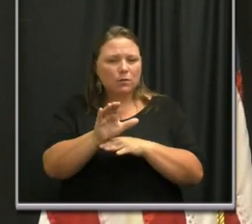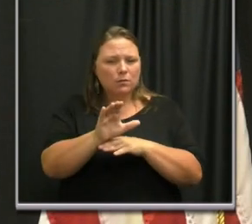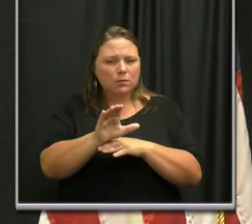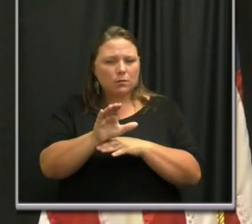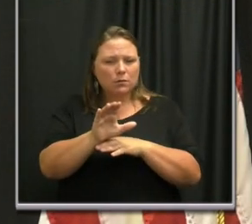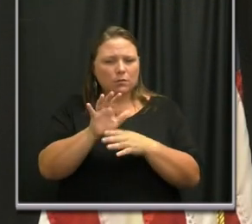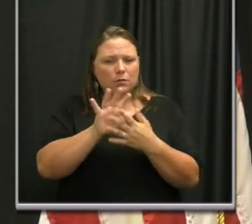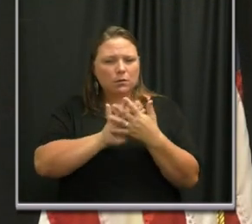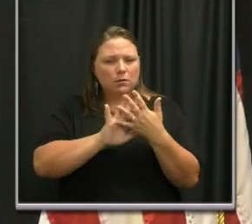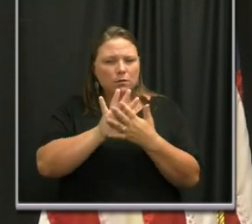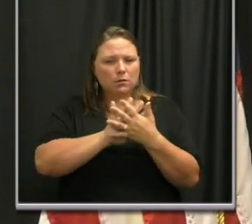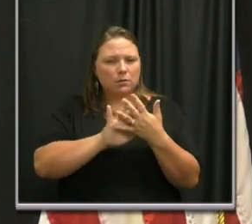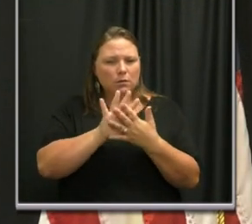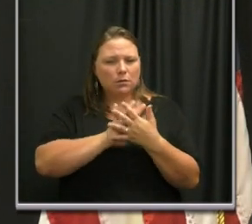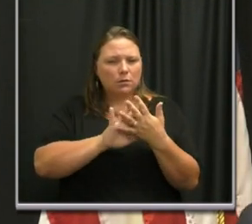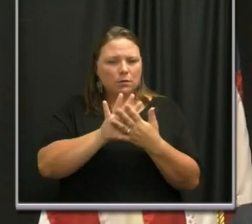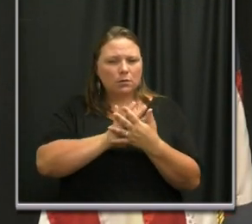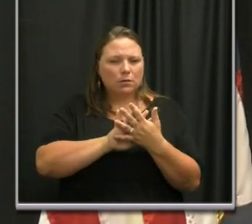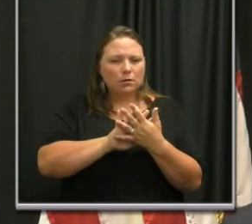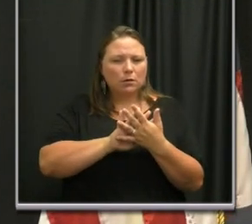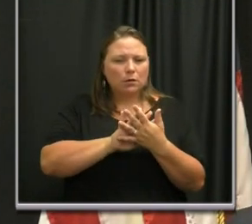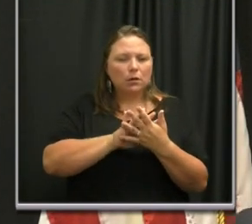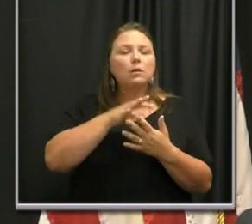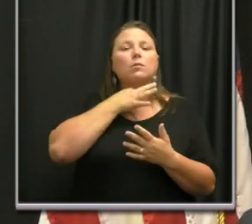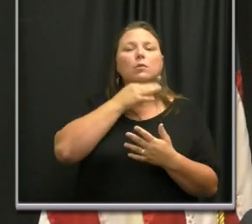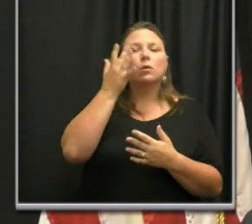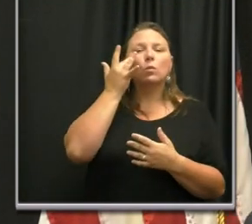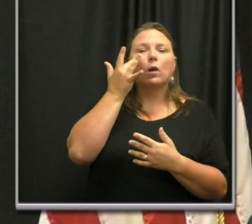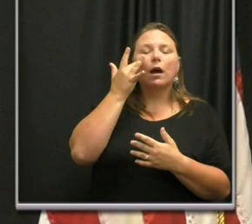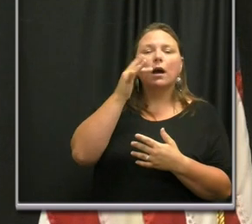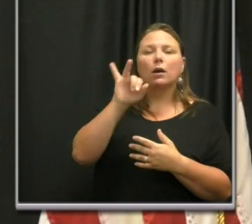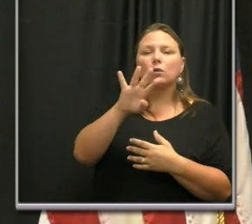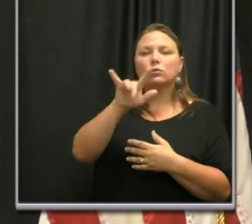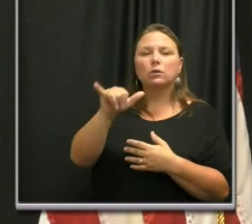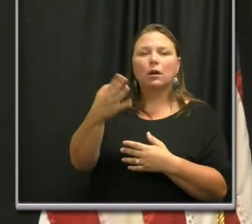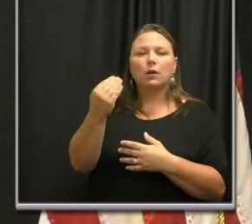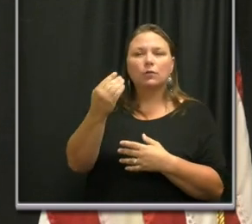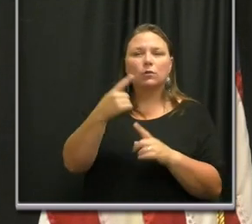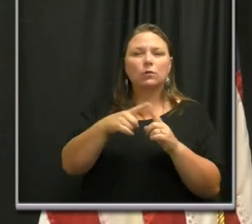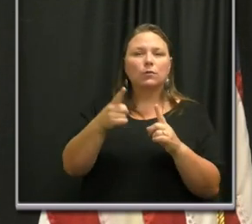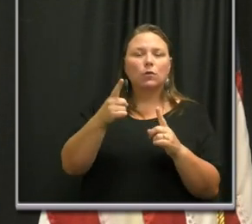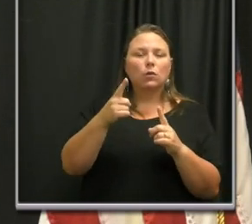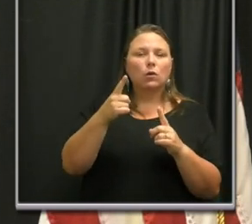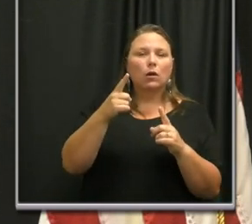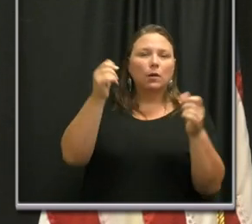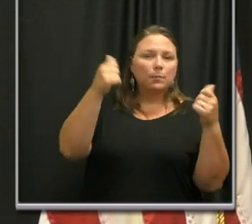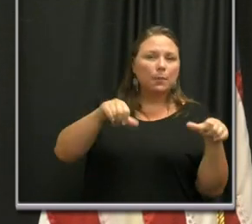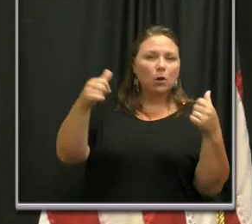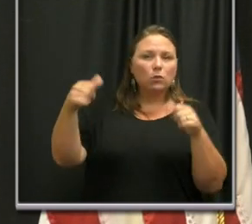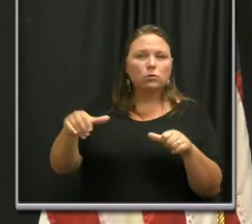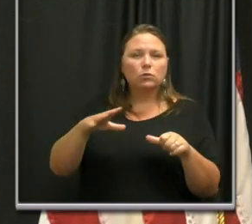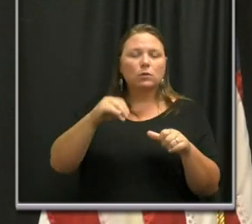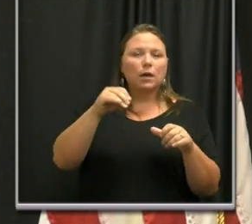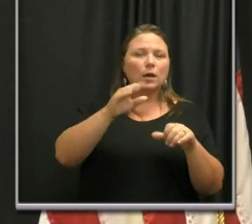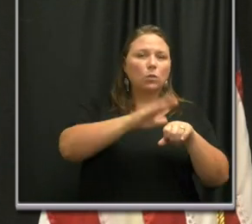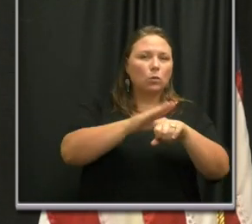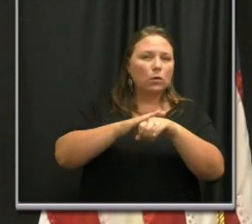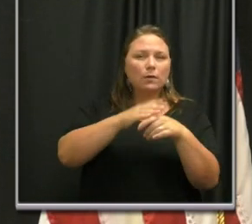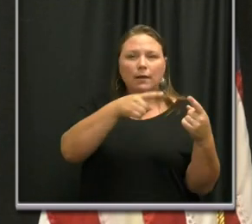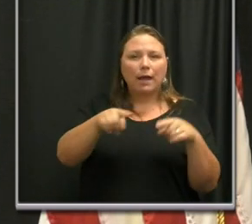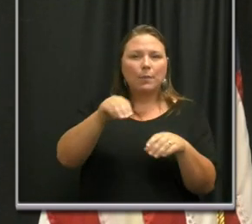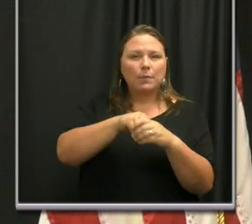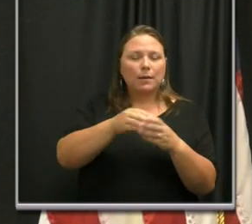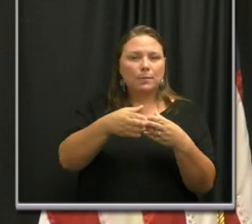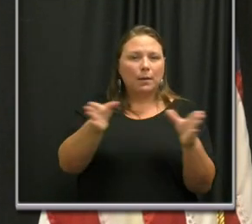signed on June 28th. I'm curious why it took until July 14th for flyers and warnings to be handed out in public.